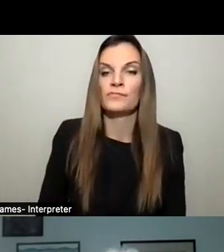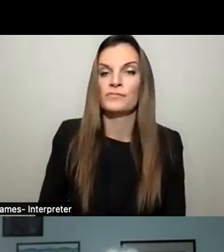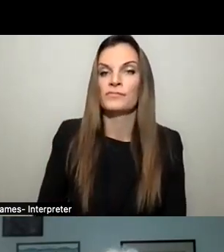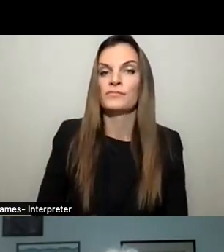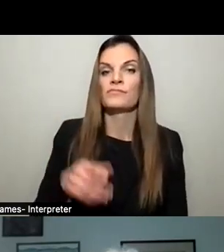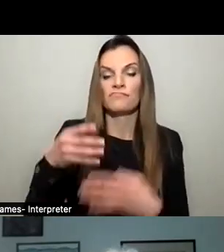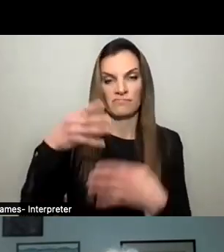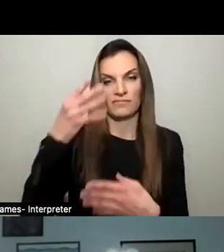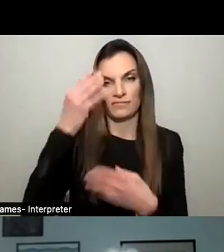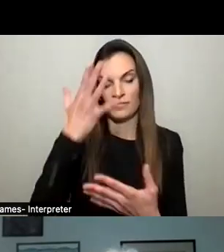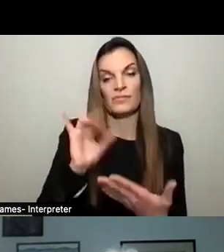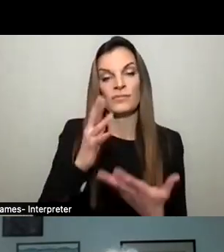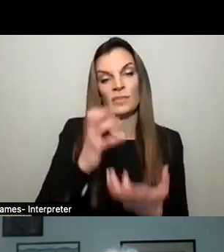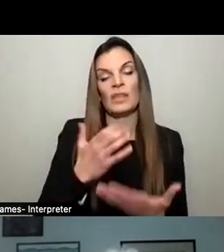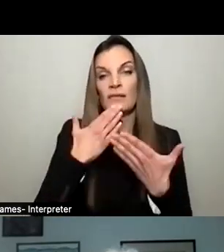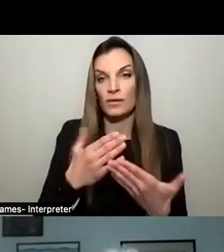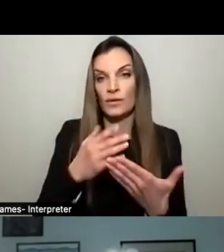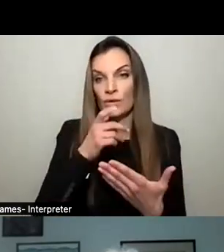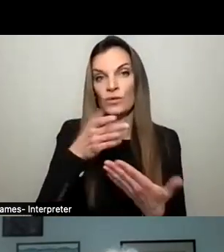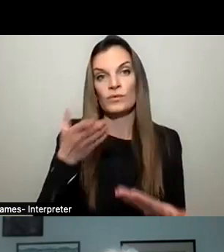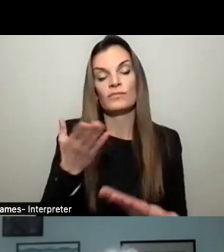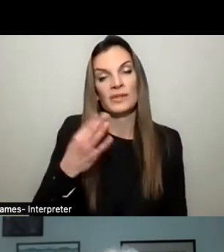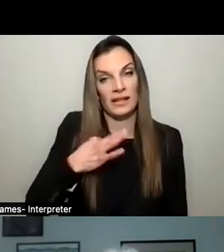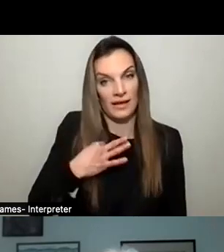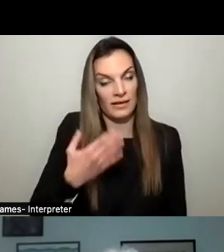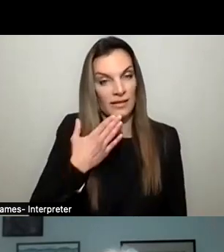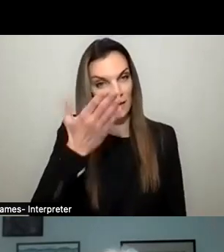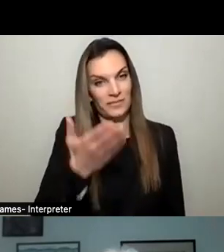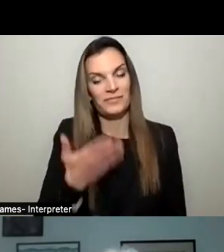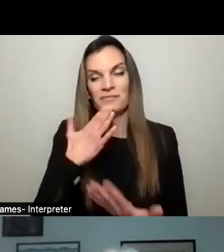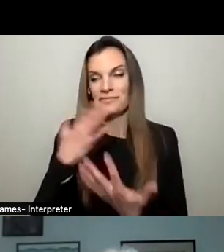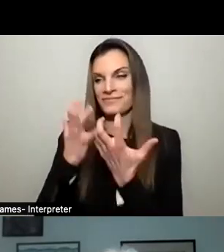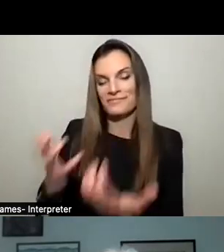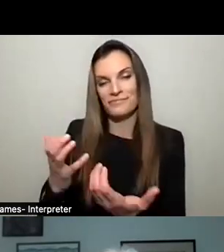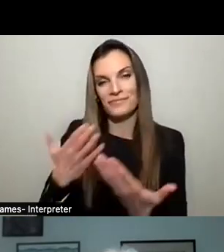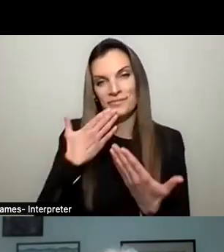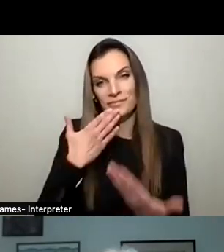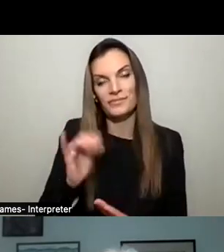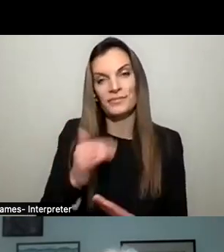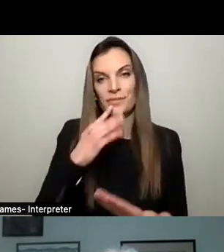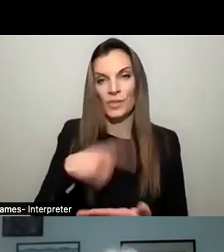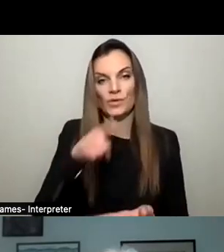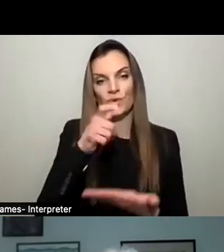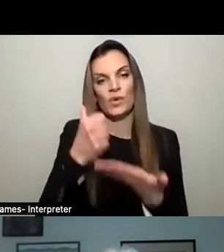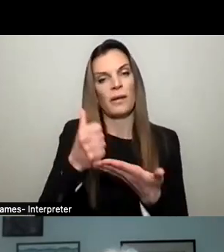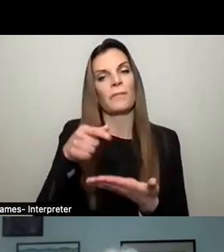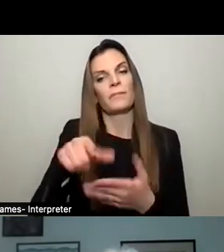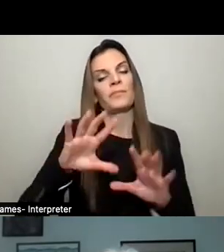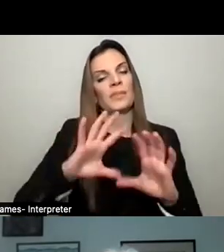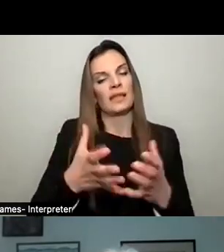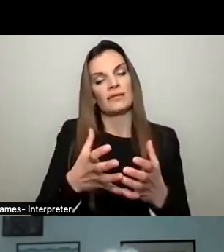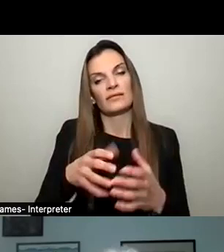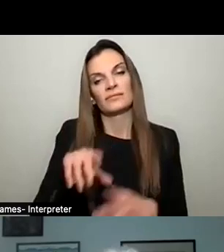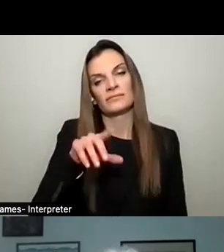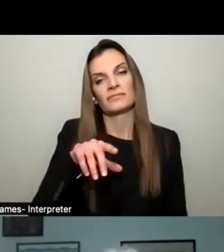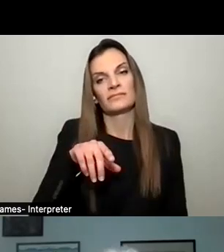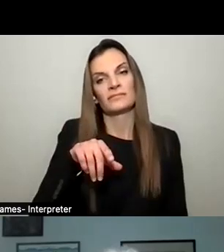Um, finally, I want to thank our candidates, thank our audience and thank the helpers at the league, um, who